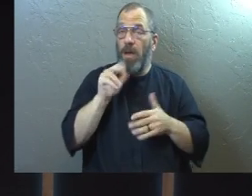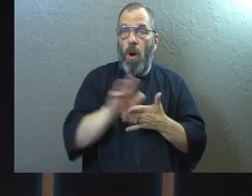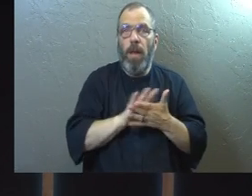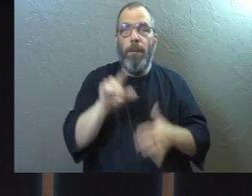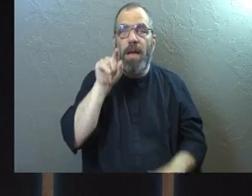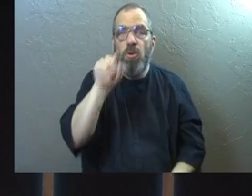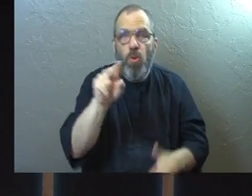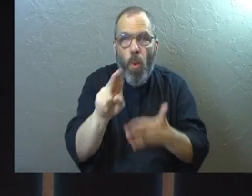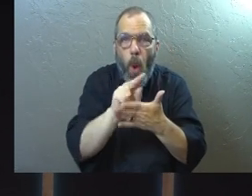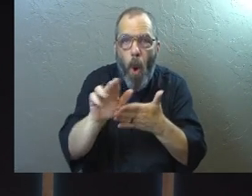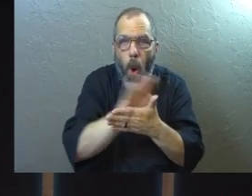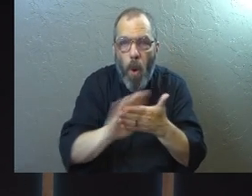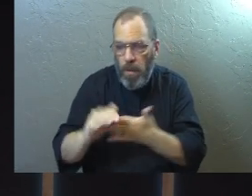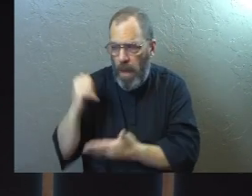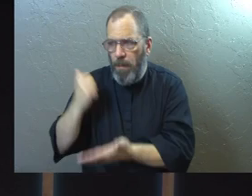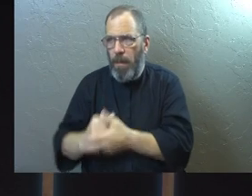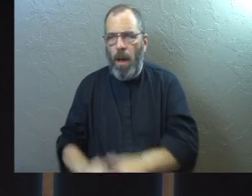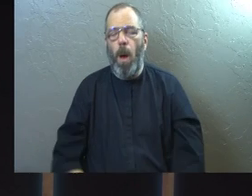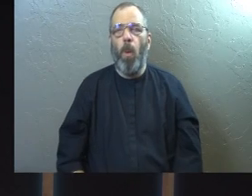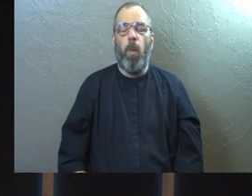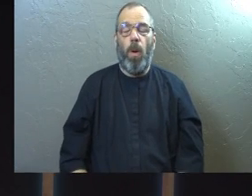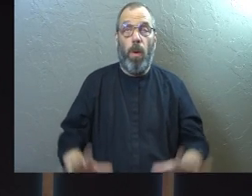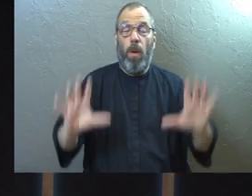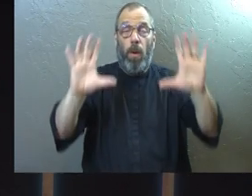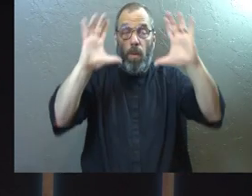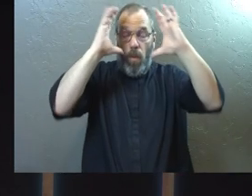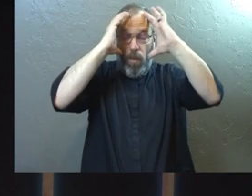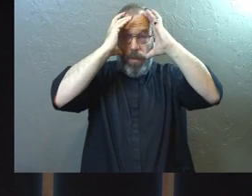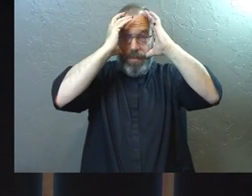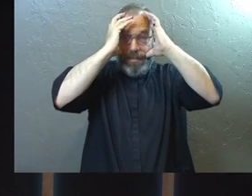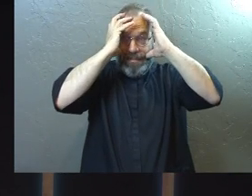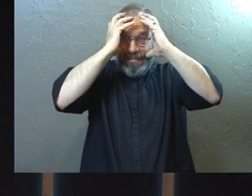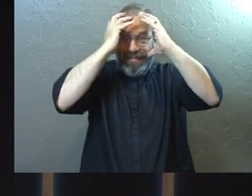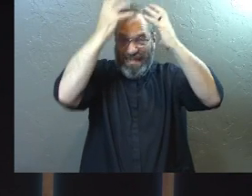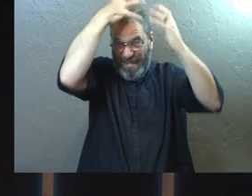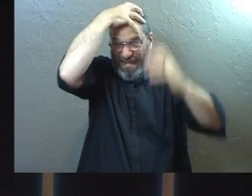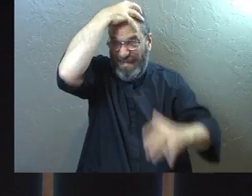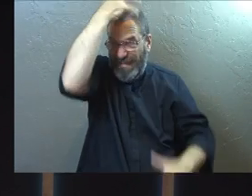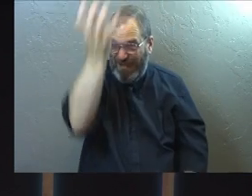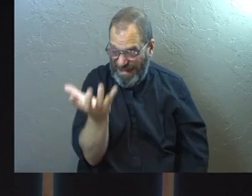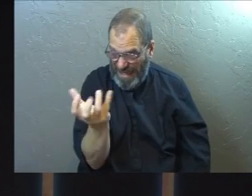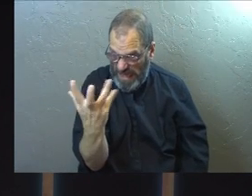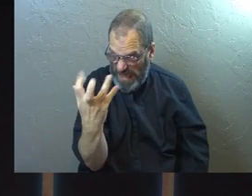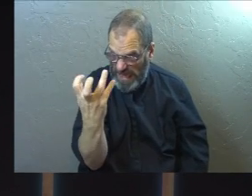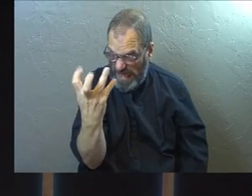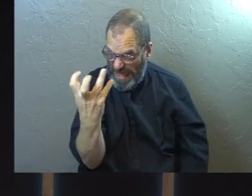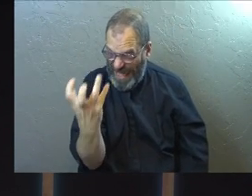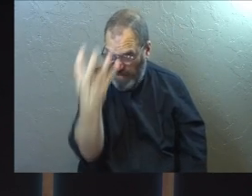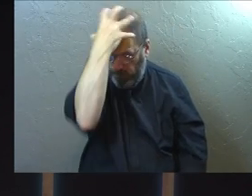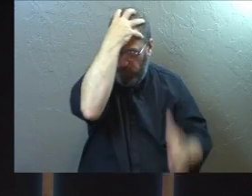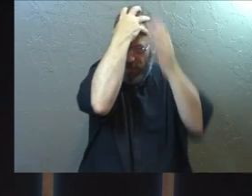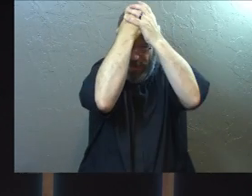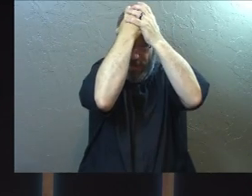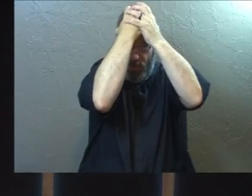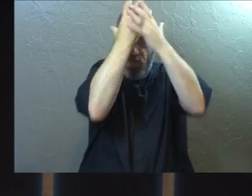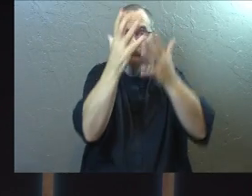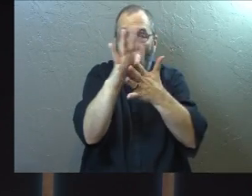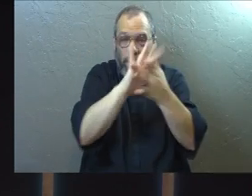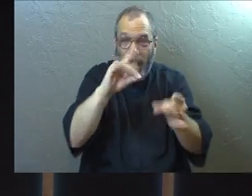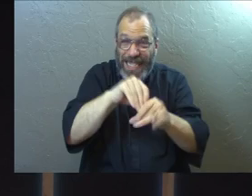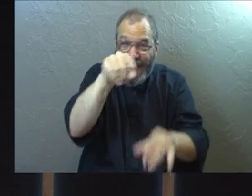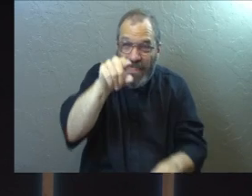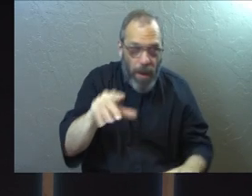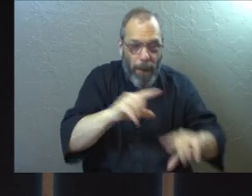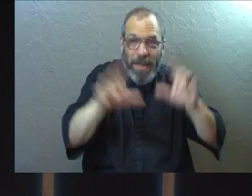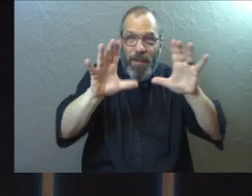but you are? I'll let that break your brain for a minute. You're the temple of the Holy Spirit. The Holy Spirit is inside of you.